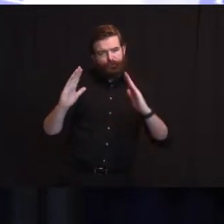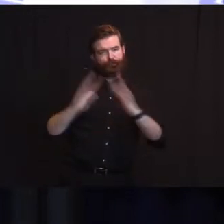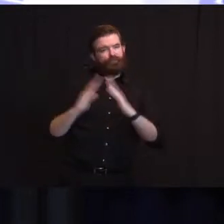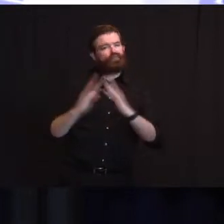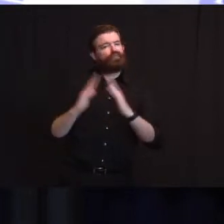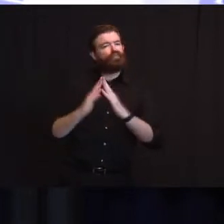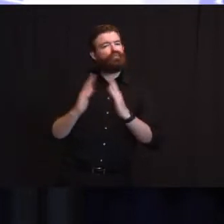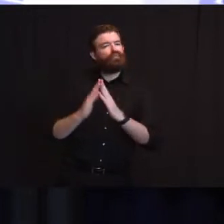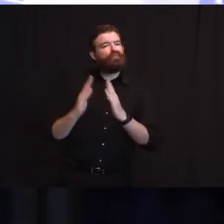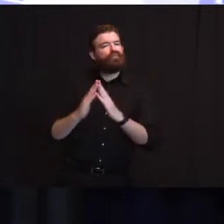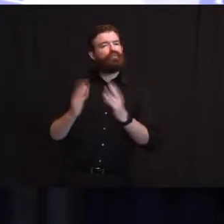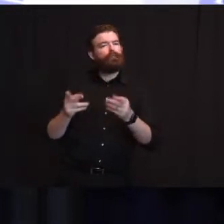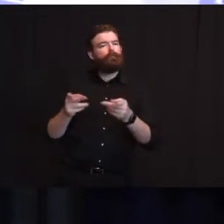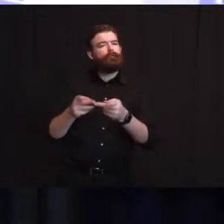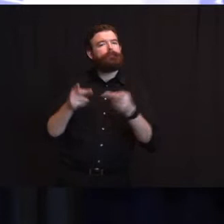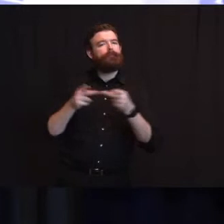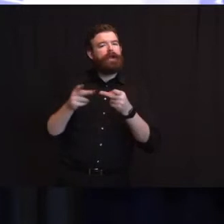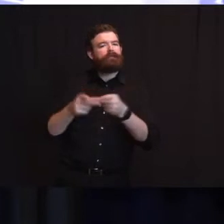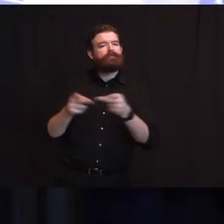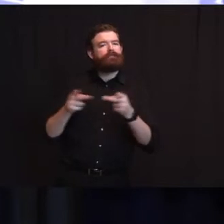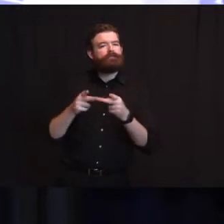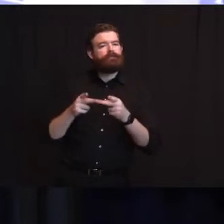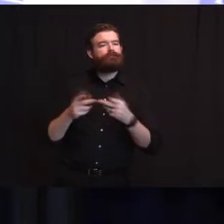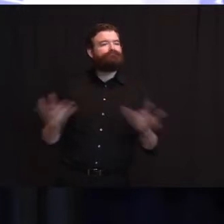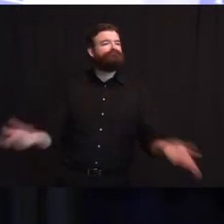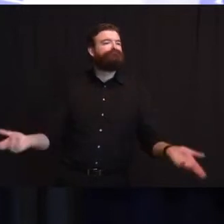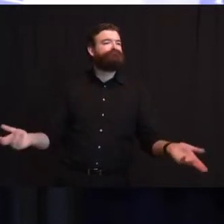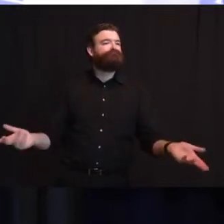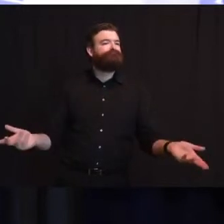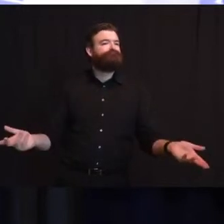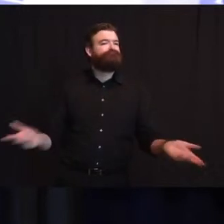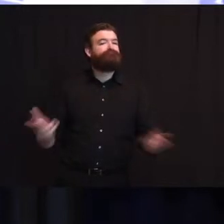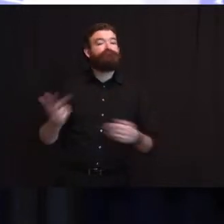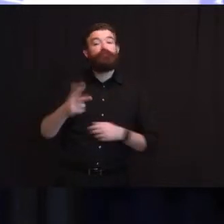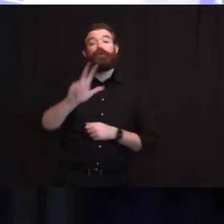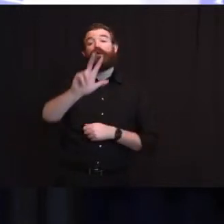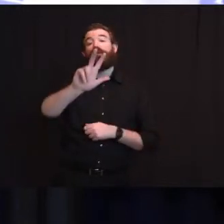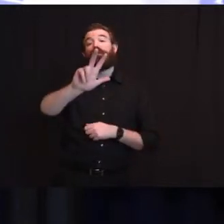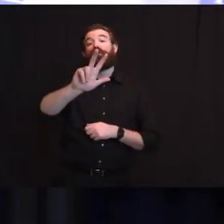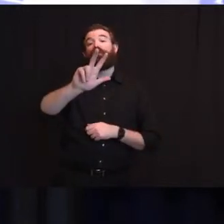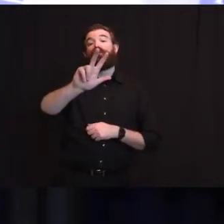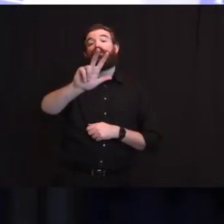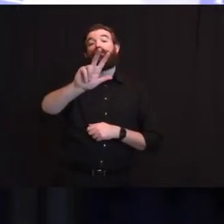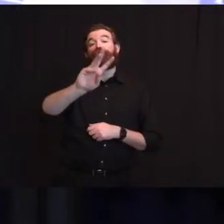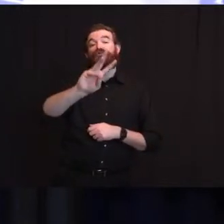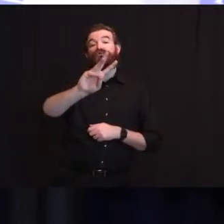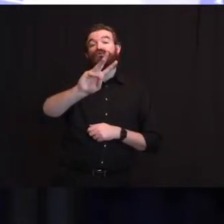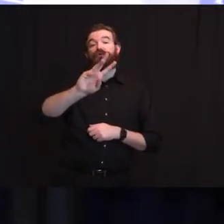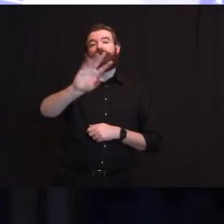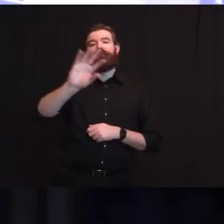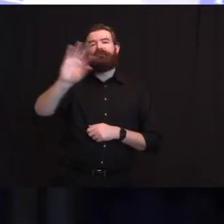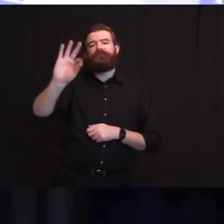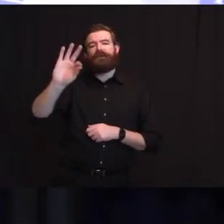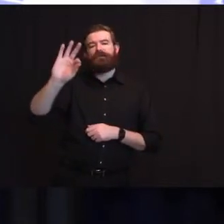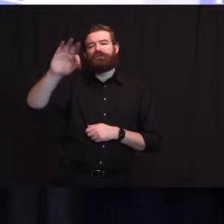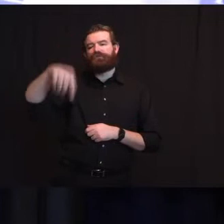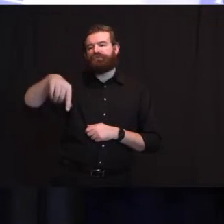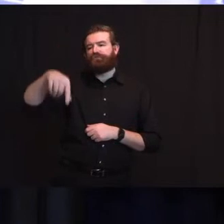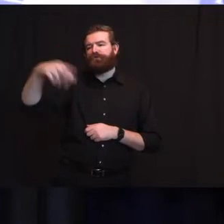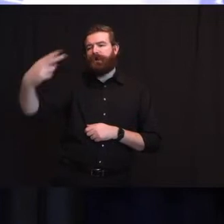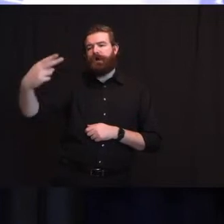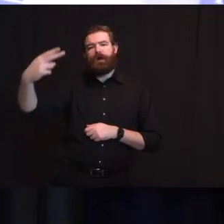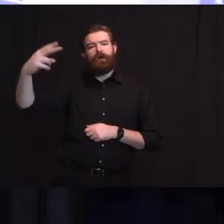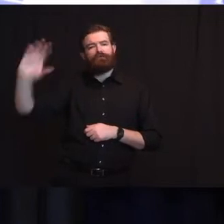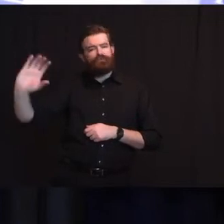This includes 36 FQHC locations, 21 county sites,